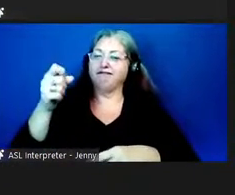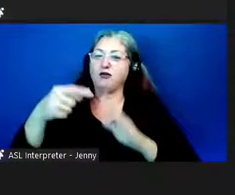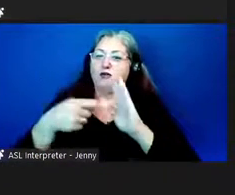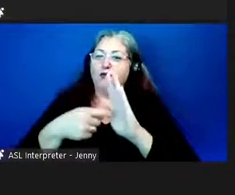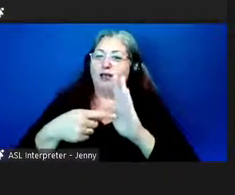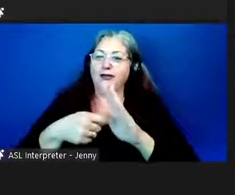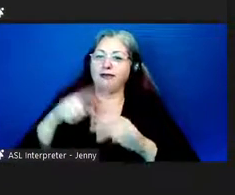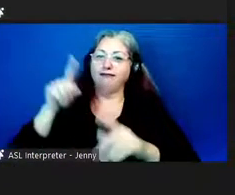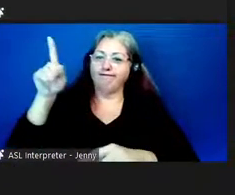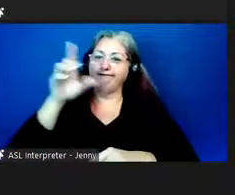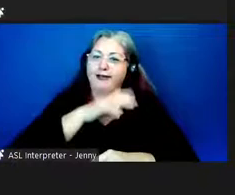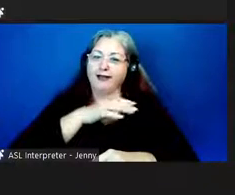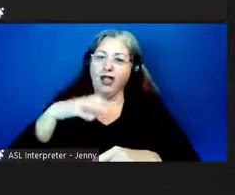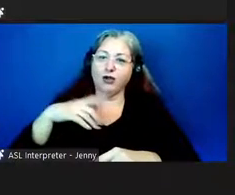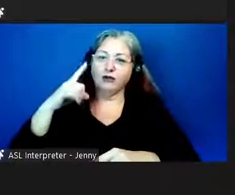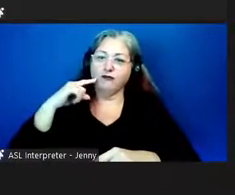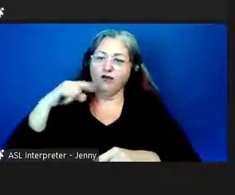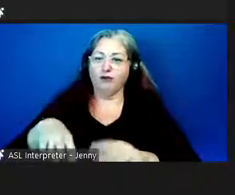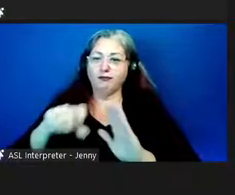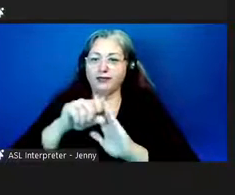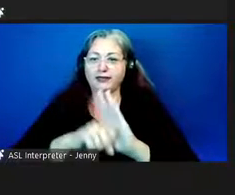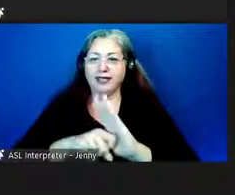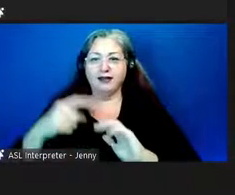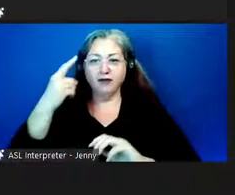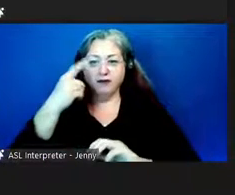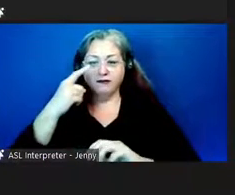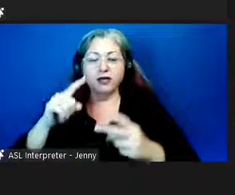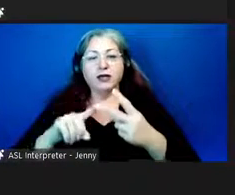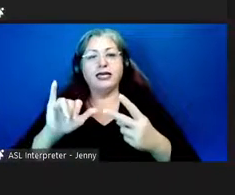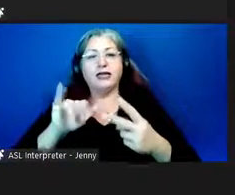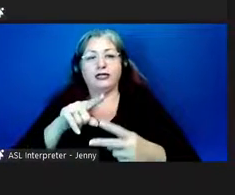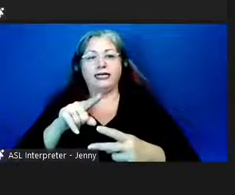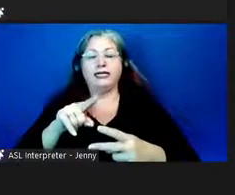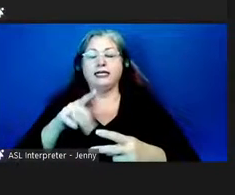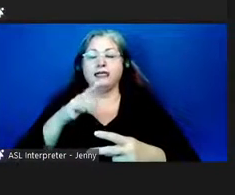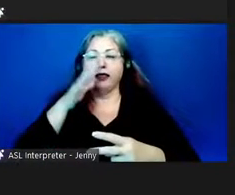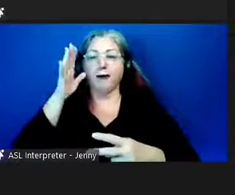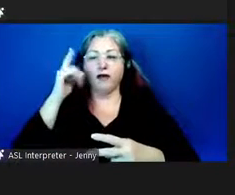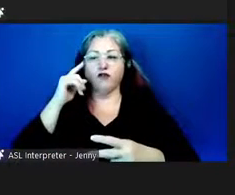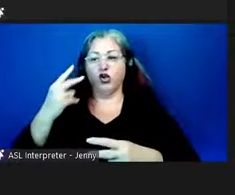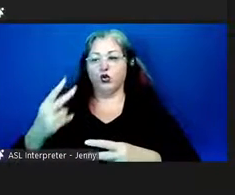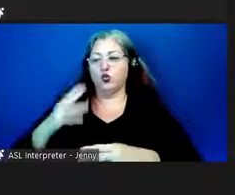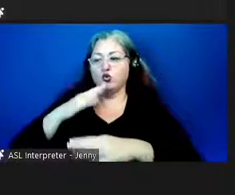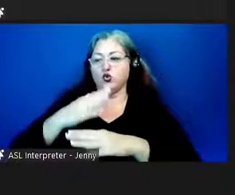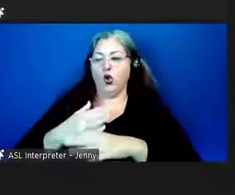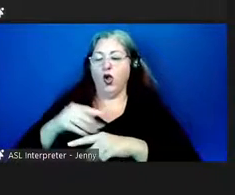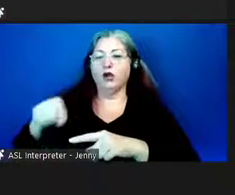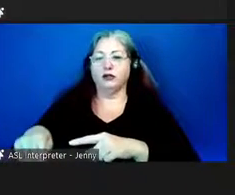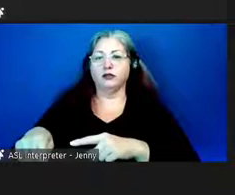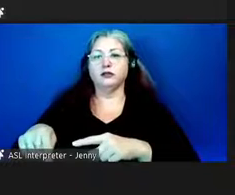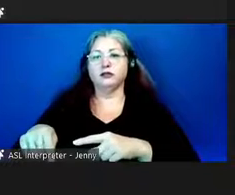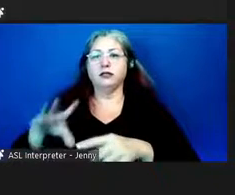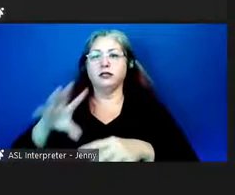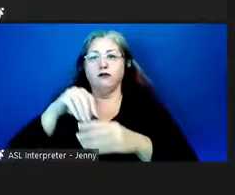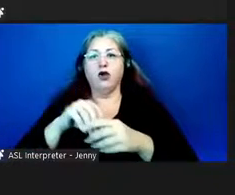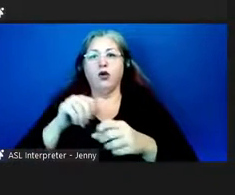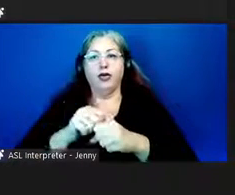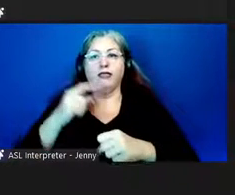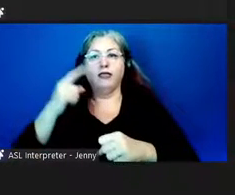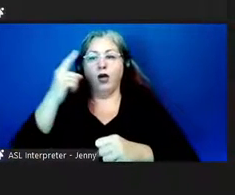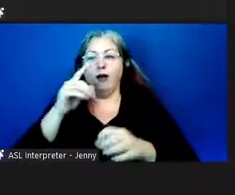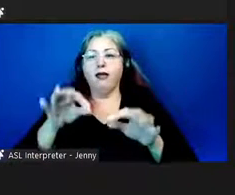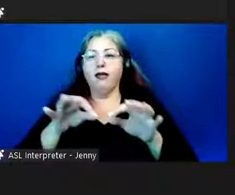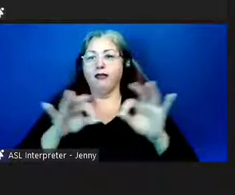in Congress for the state of Hawaii. He's also a parent of two daughters who are in the Hawaiian